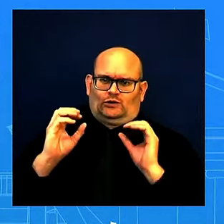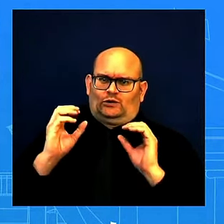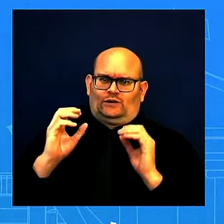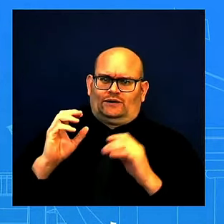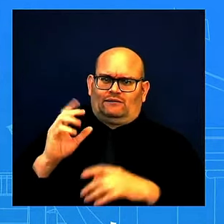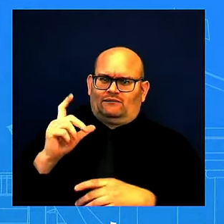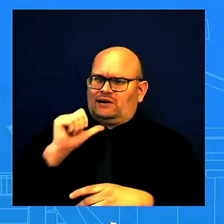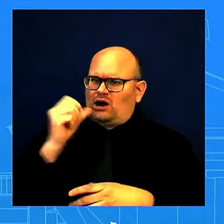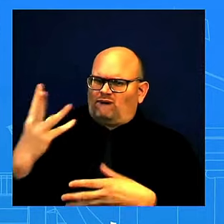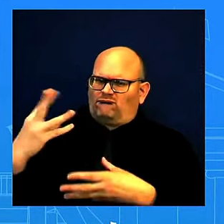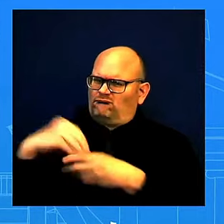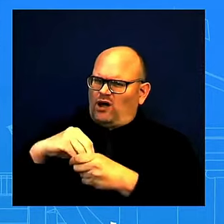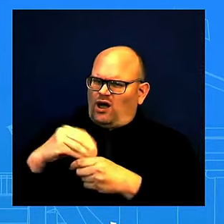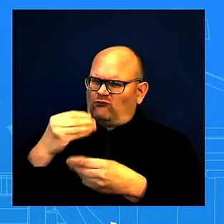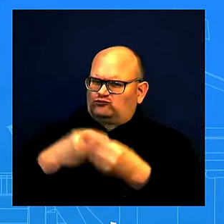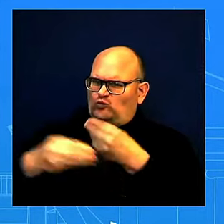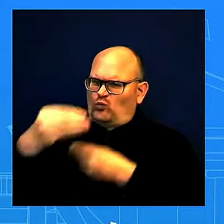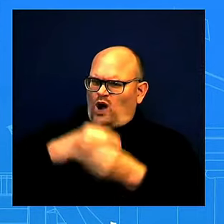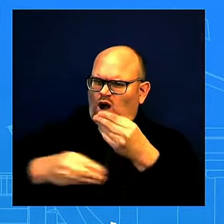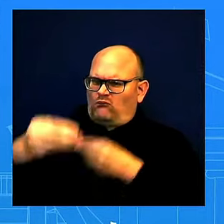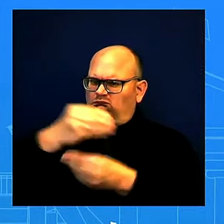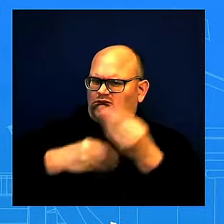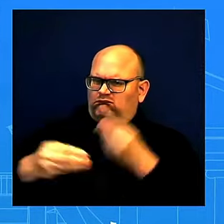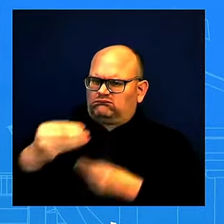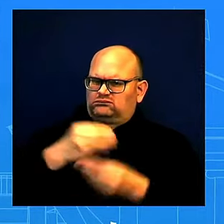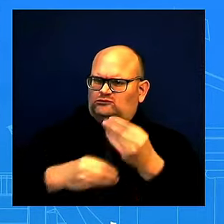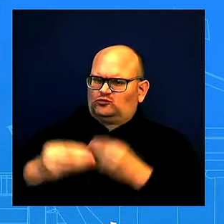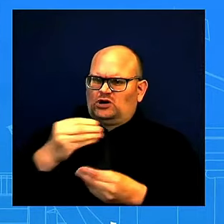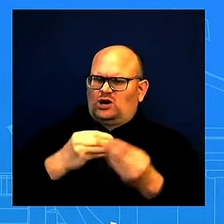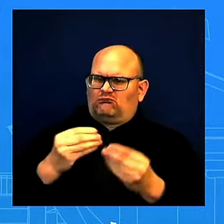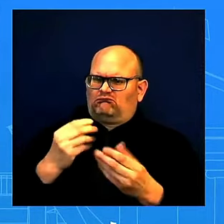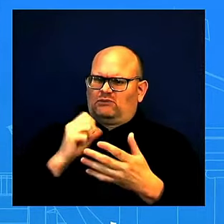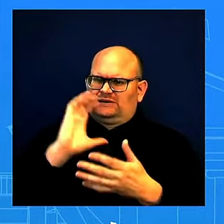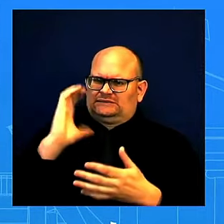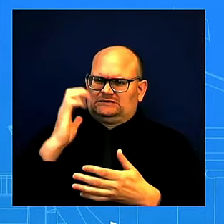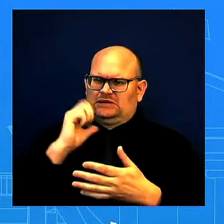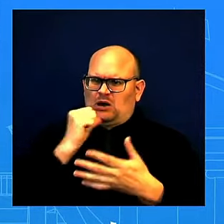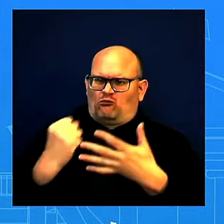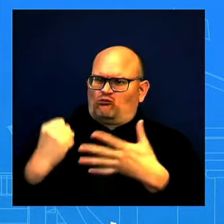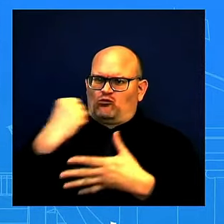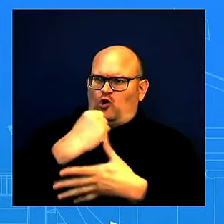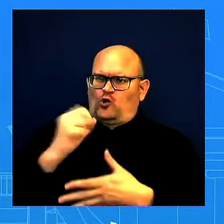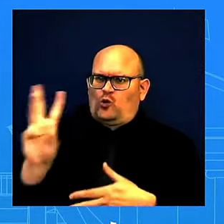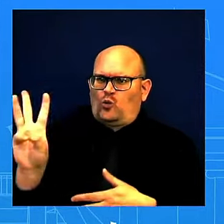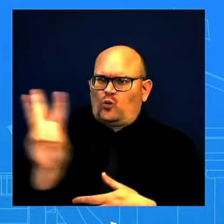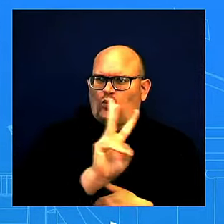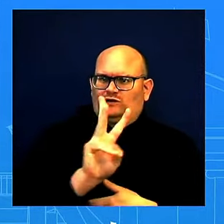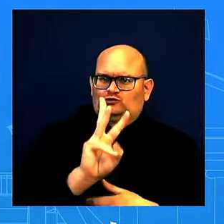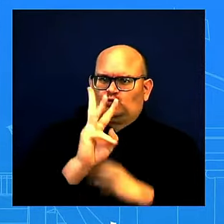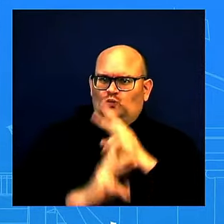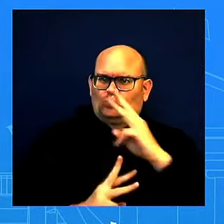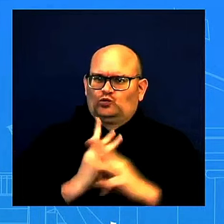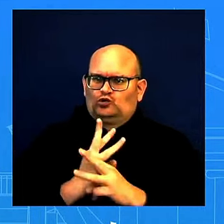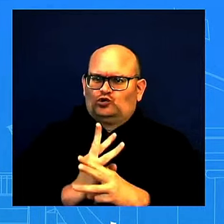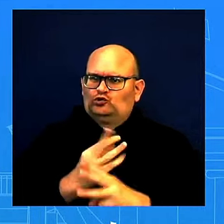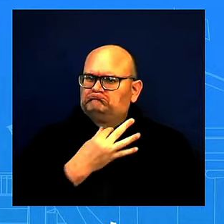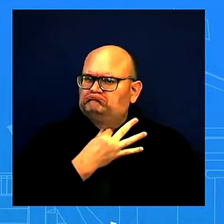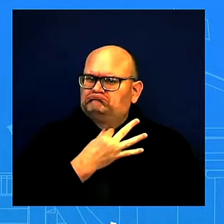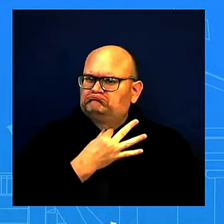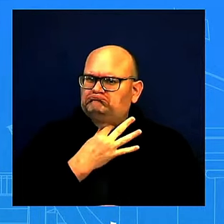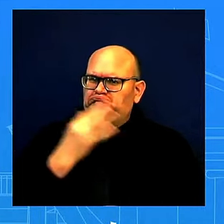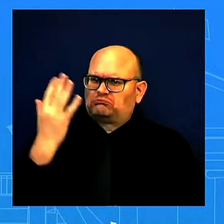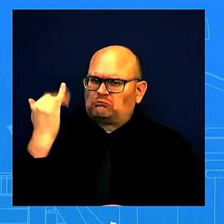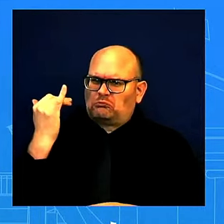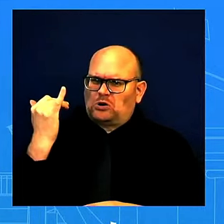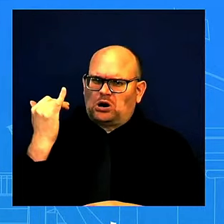give us any insight as to why none of the hundreds of the Belarusian political prisoners were not included in the exchange? let me just say that, and I think